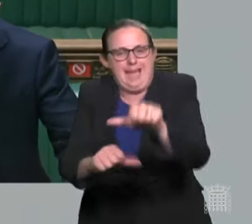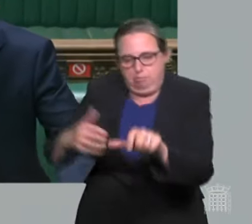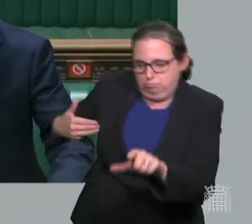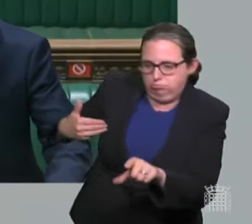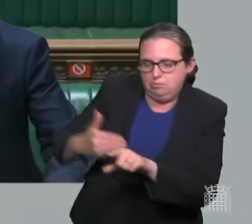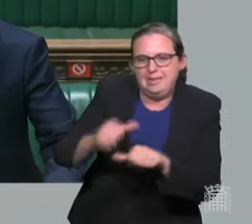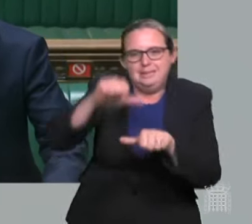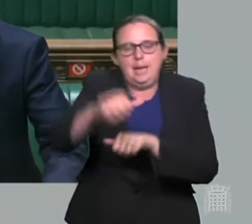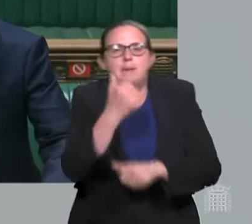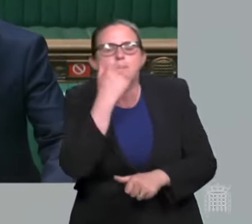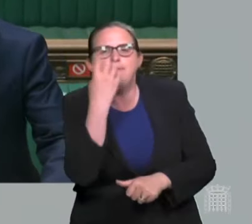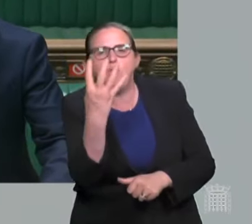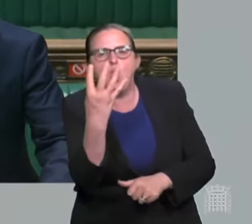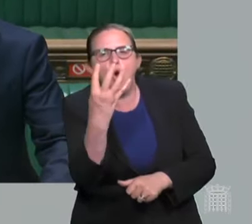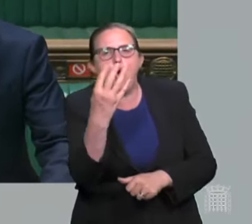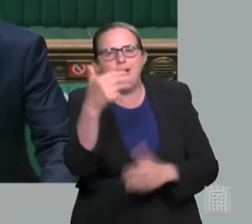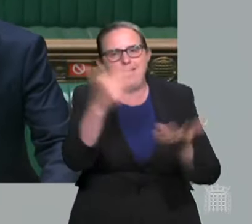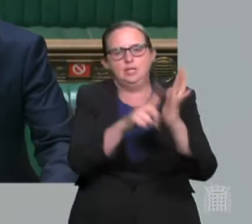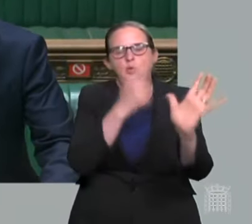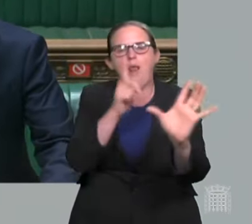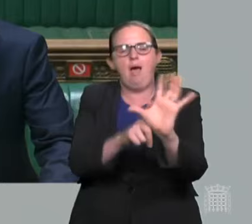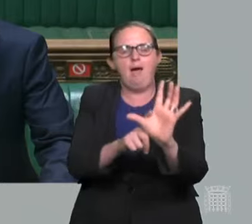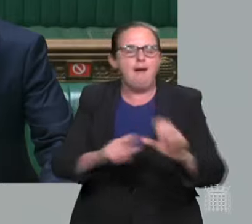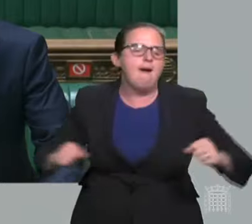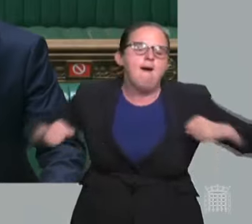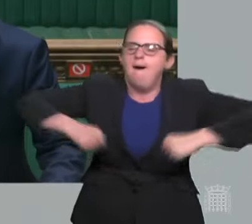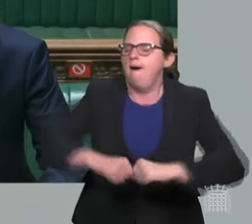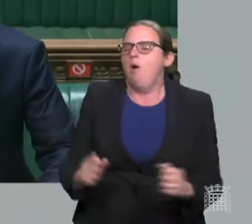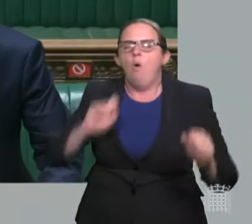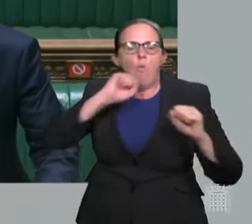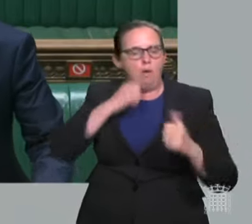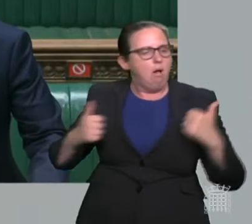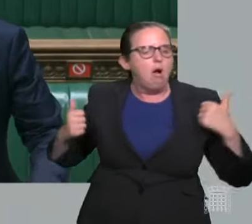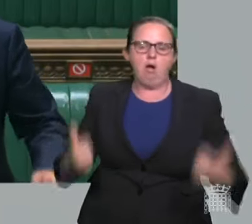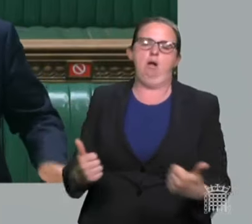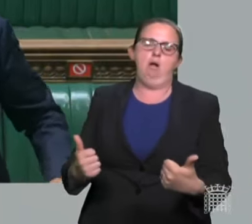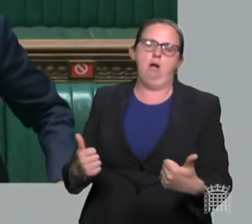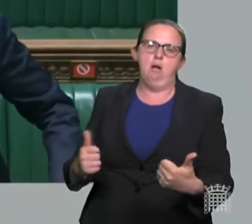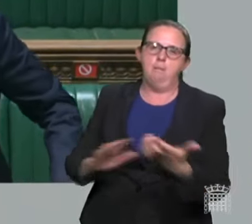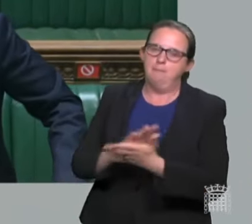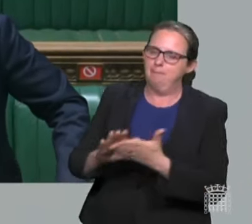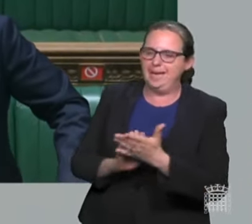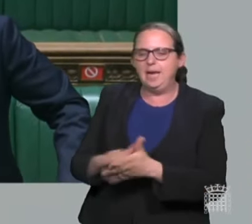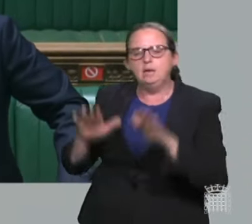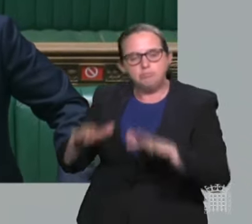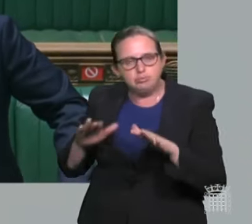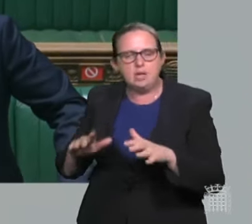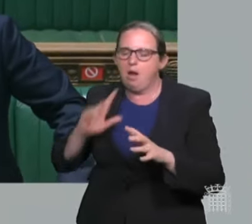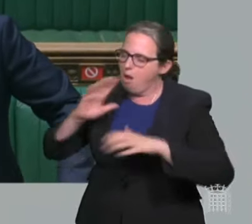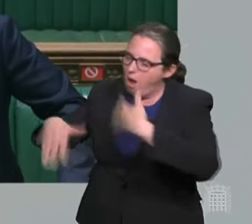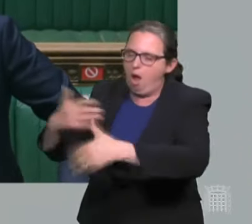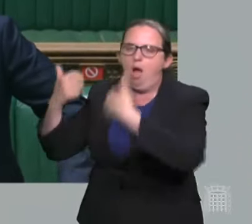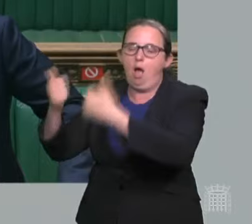of so many of the freedoms that make this country great. We know that as a consequence, cases will rise,